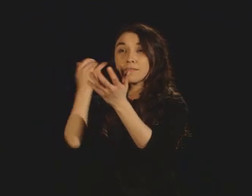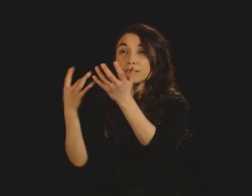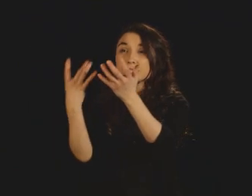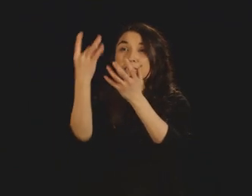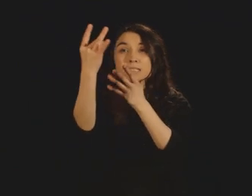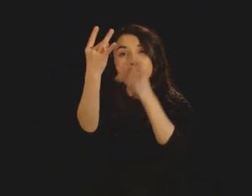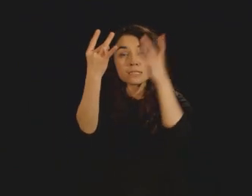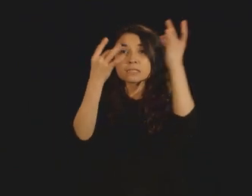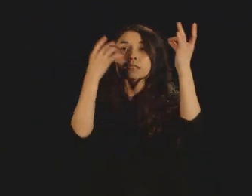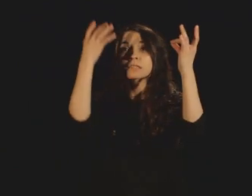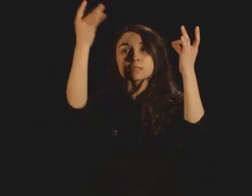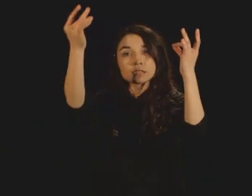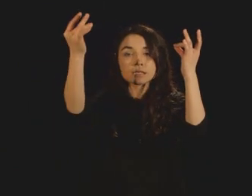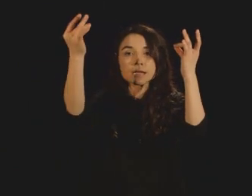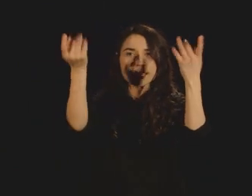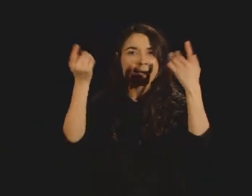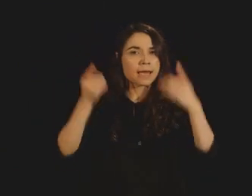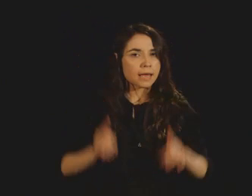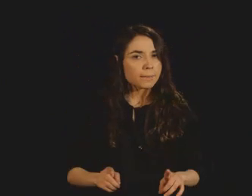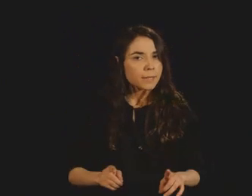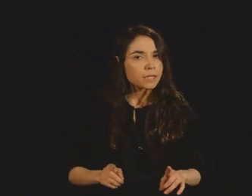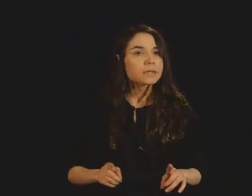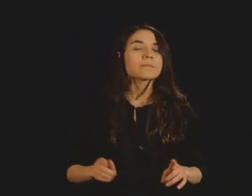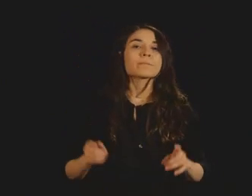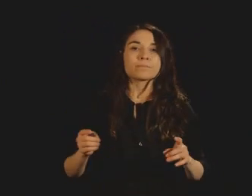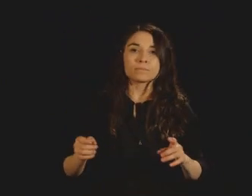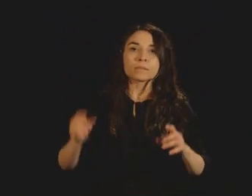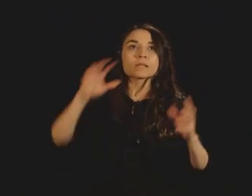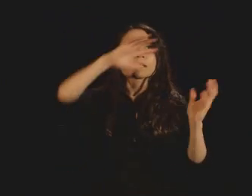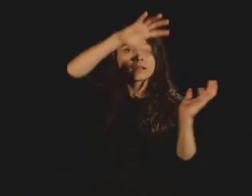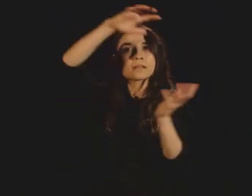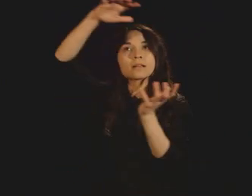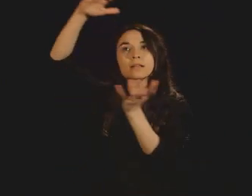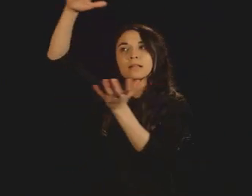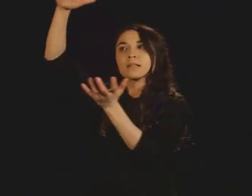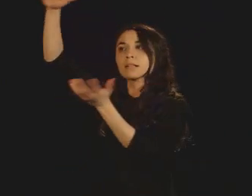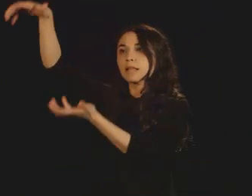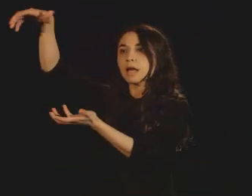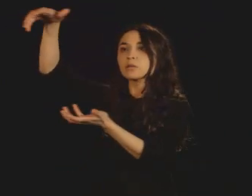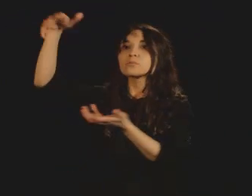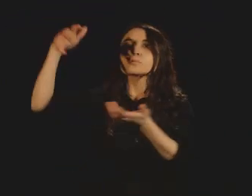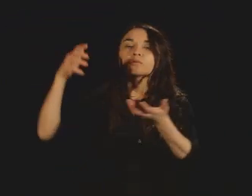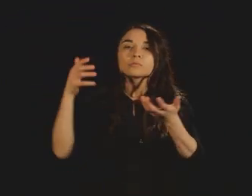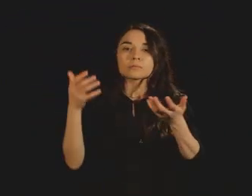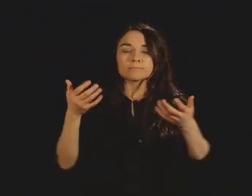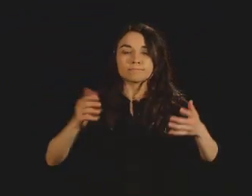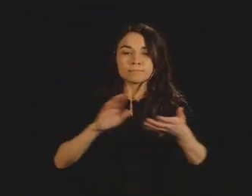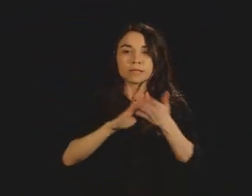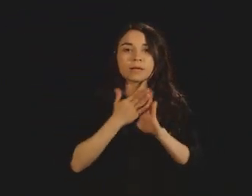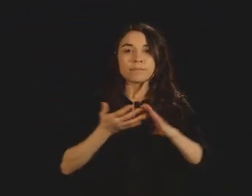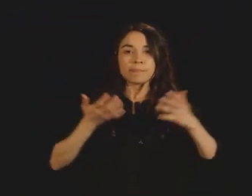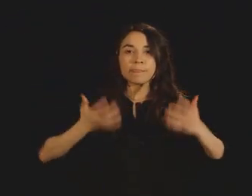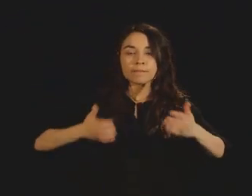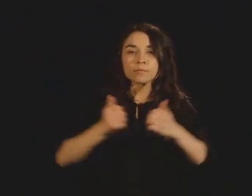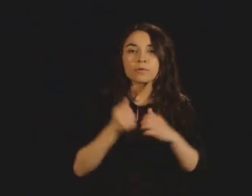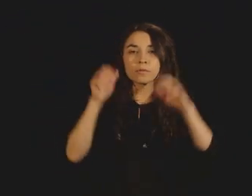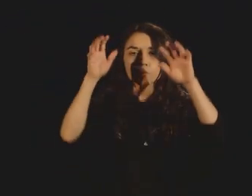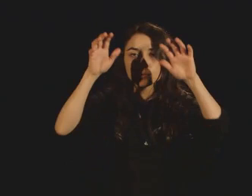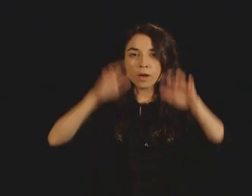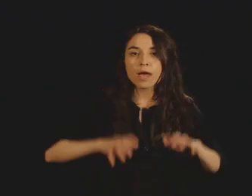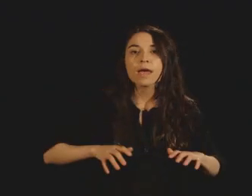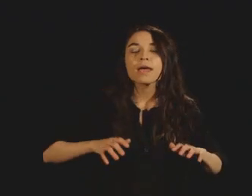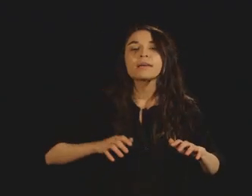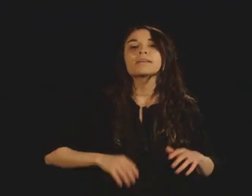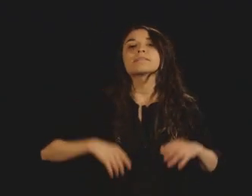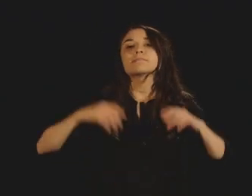very toxic. And when those droplets, when those droplets get together and coalesce into raindrops, they come down